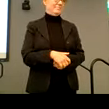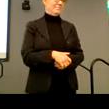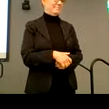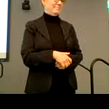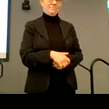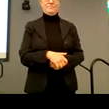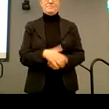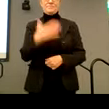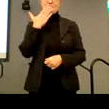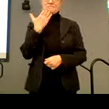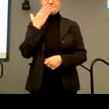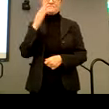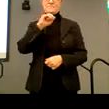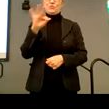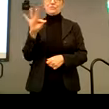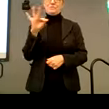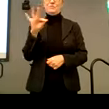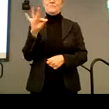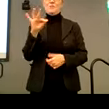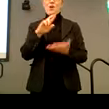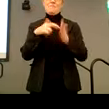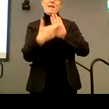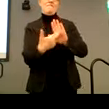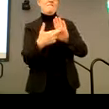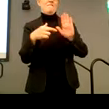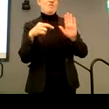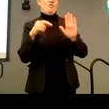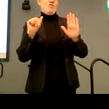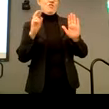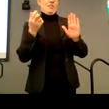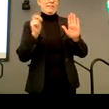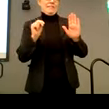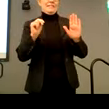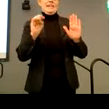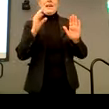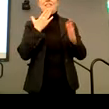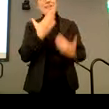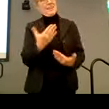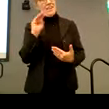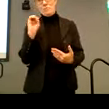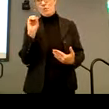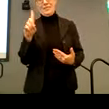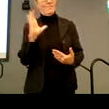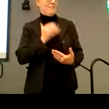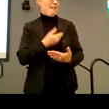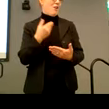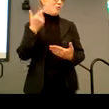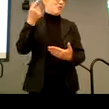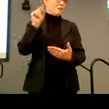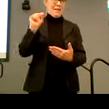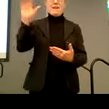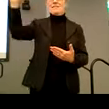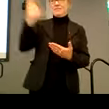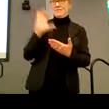Thank you, Jeff. Thank you, uh, on behalf of Arlington to MOD for, uh, the grant that allowed us to